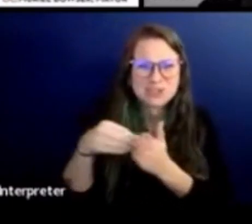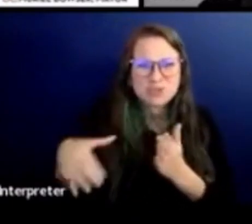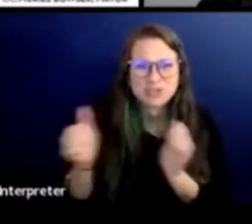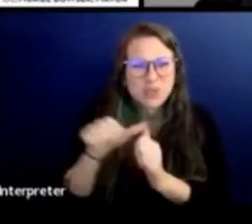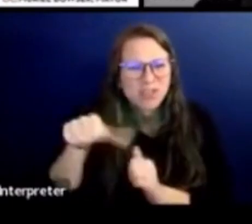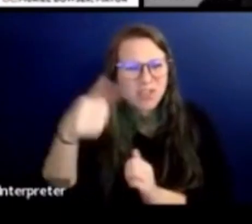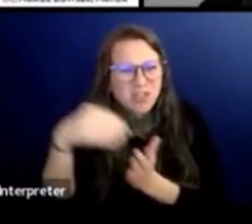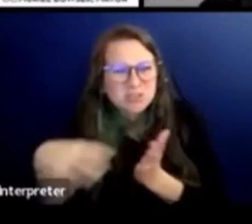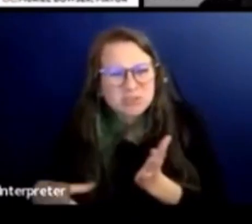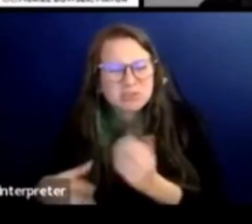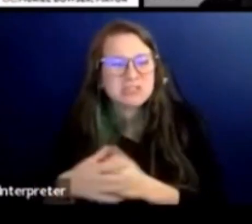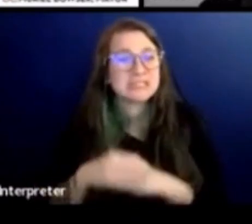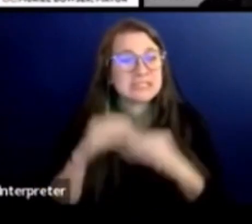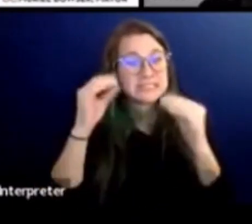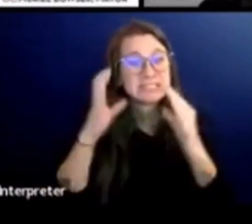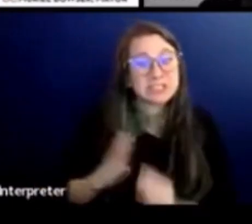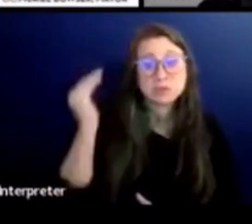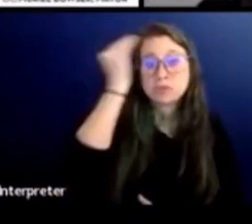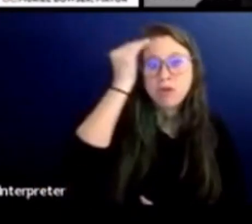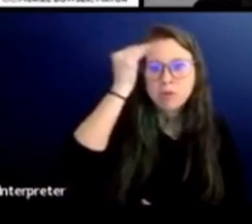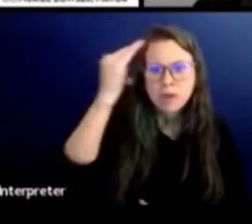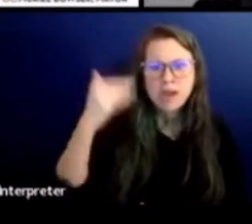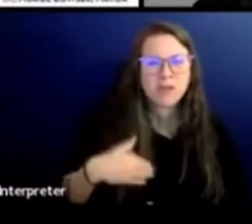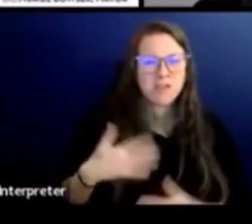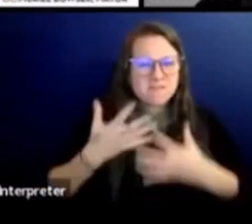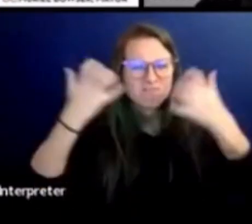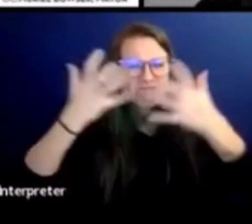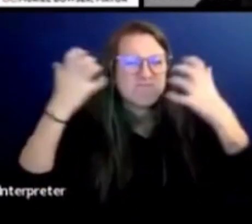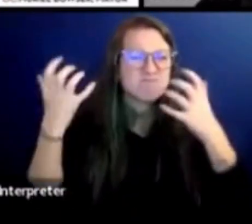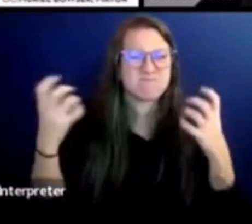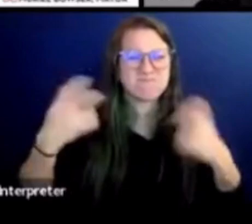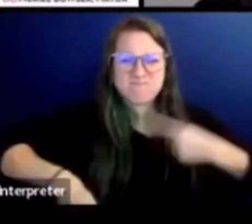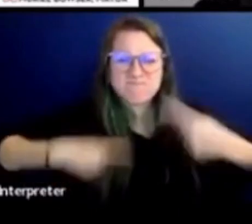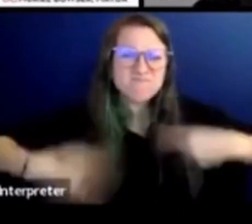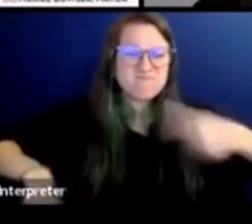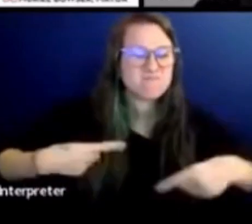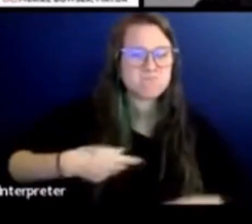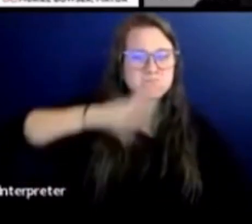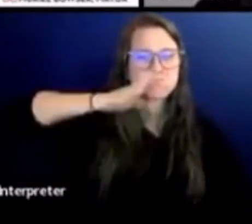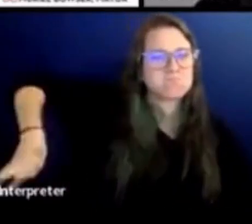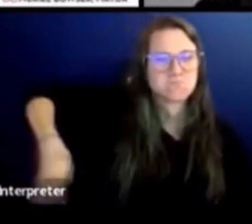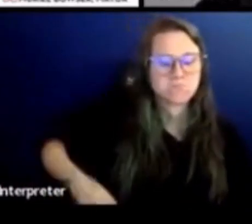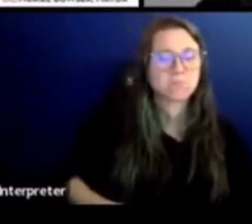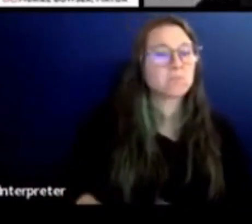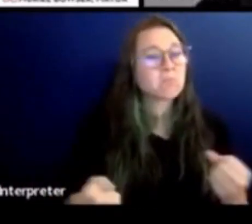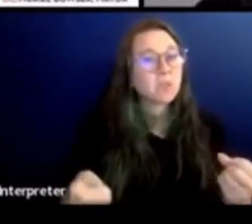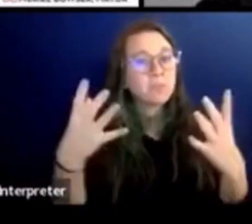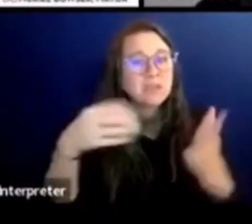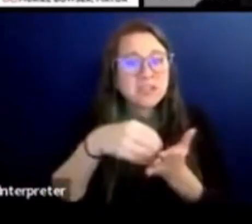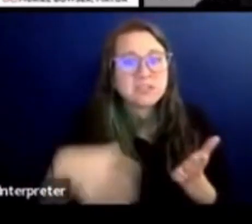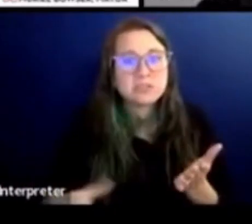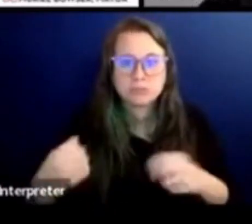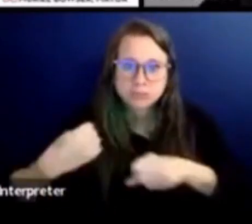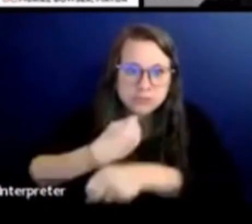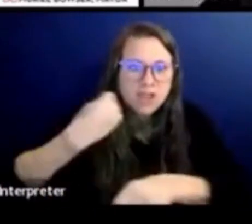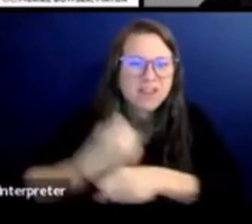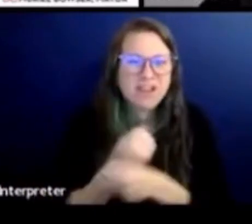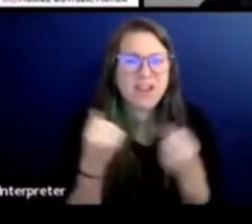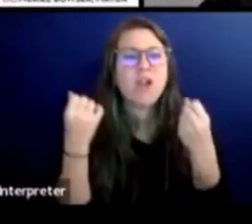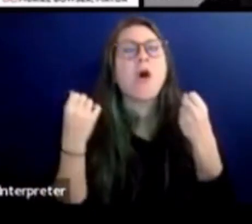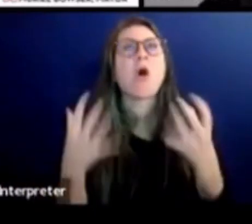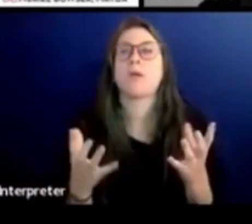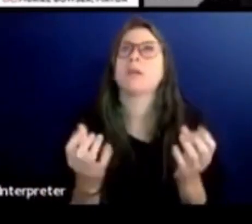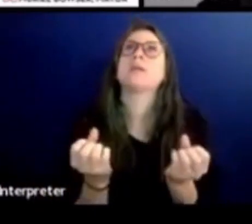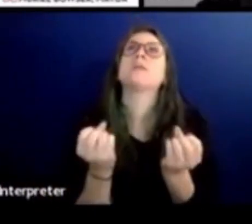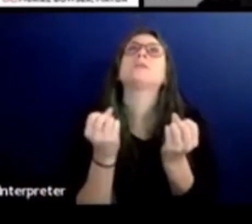aware of heated student arguments and blatantly ignoring them. Many of these students who get into these altercations have already been in multiple fights